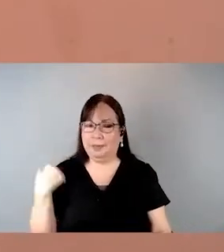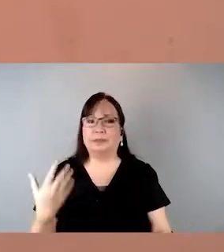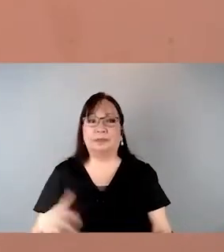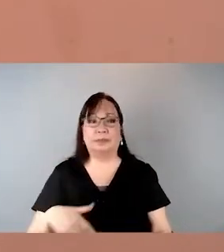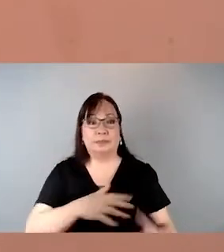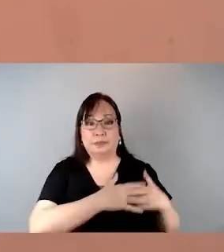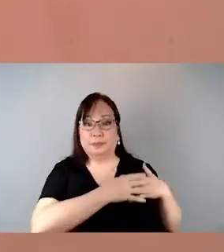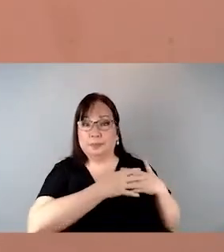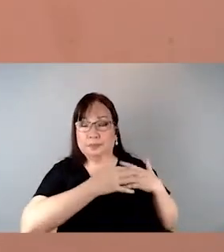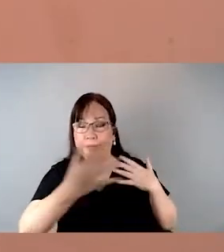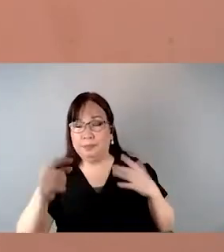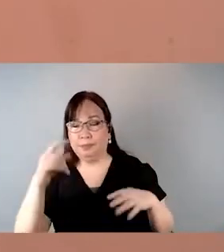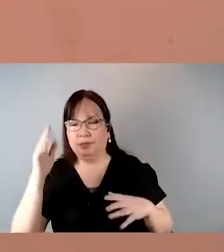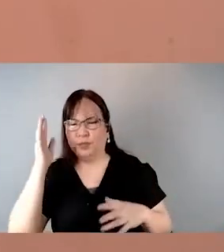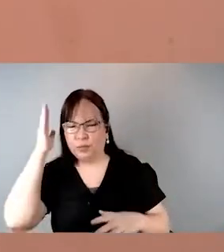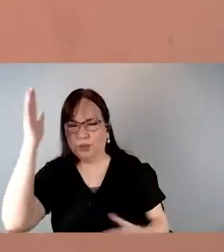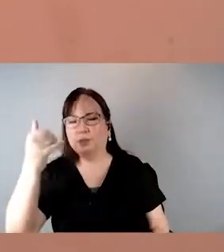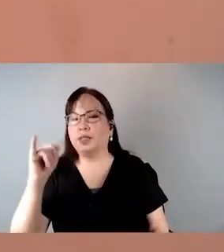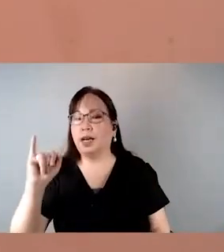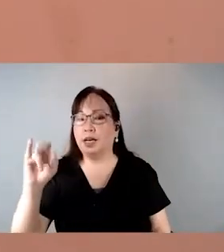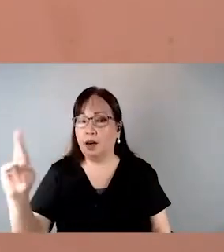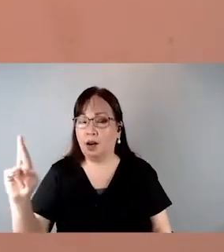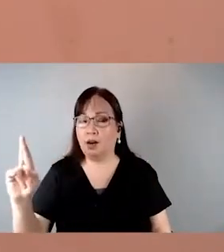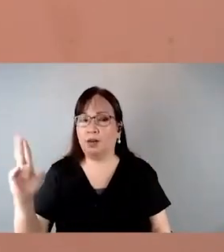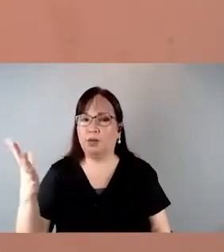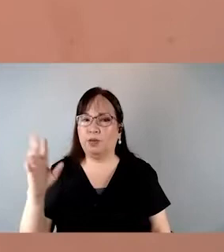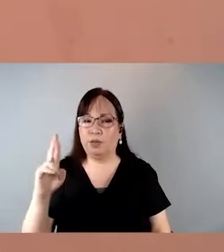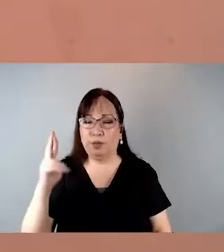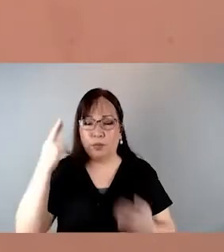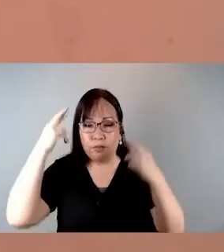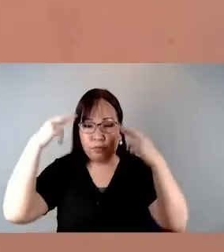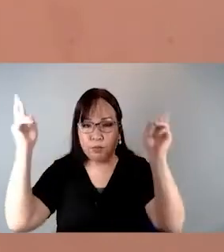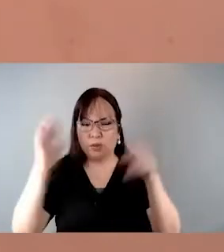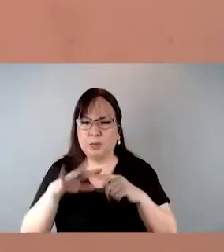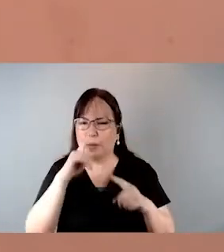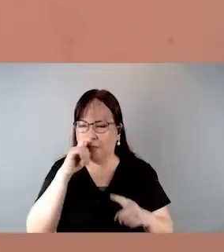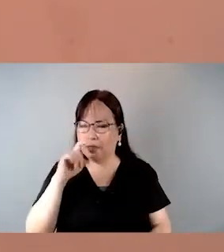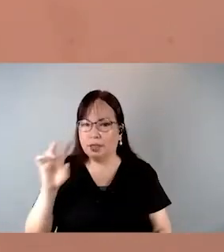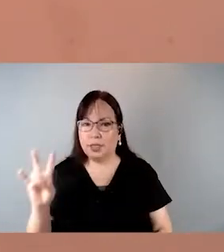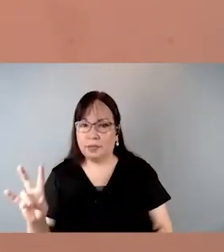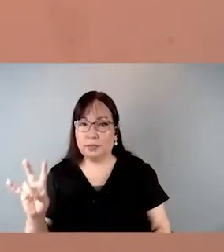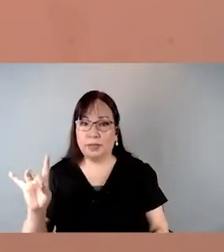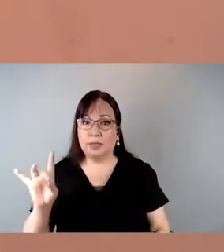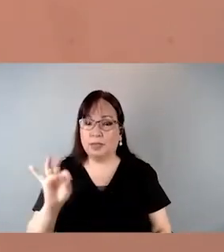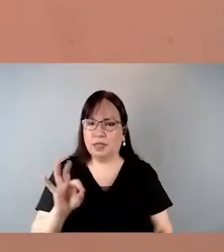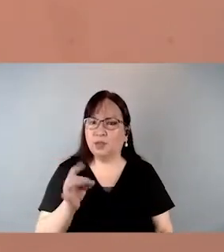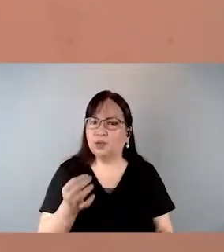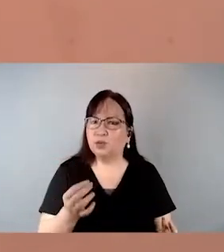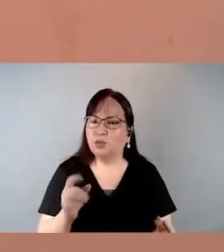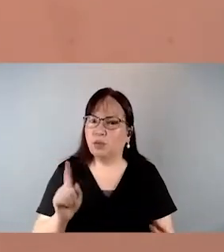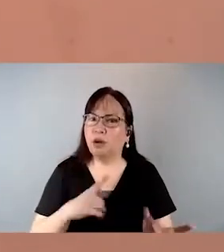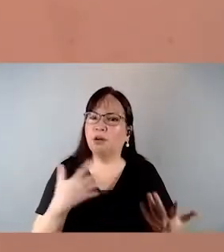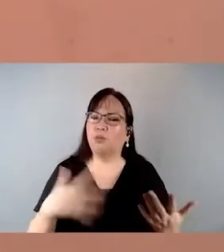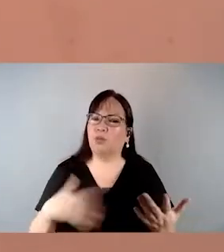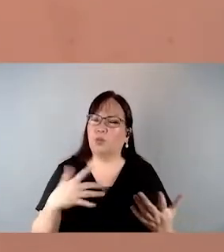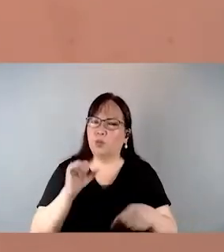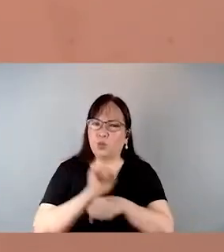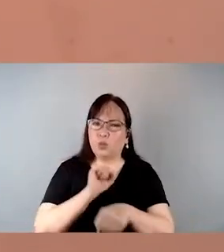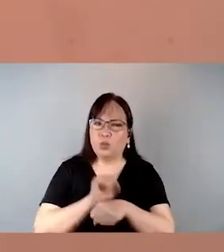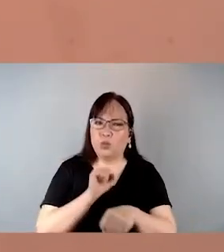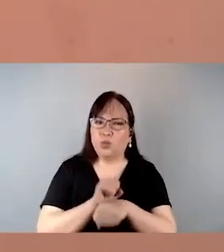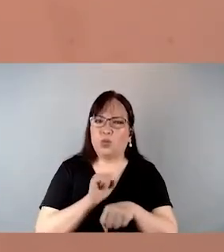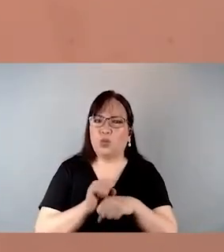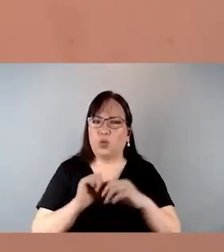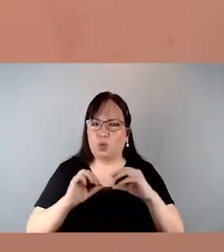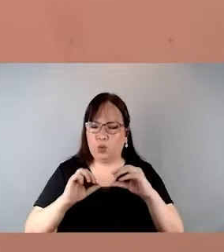industrial revolution, many children as young as 7, 8 or 9 were seen working in factories of